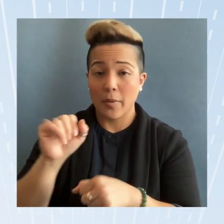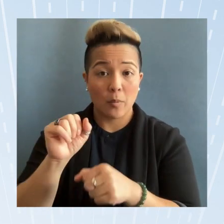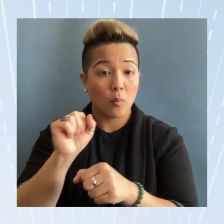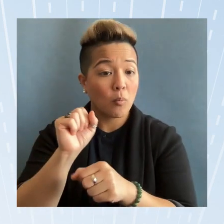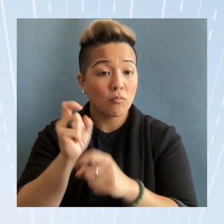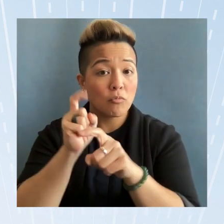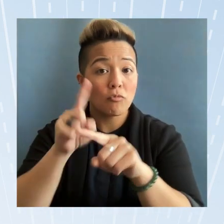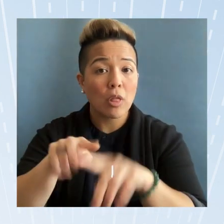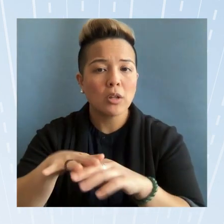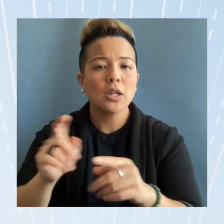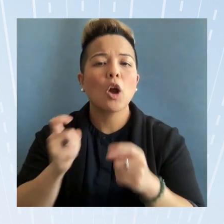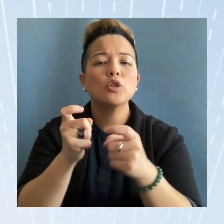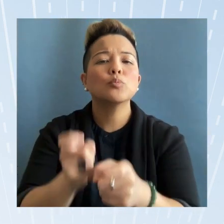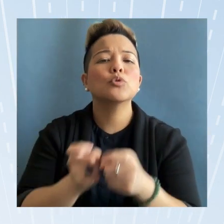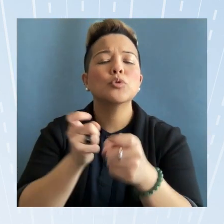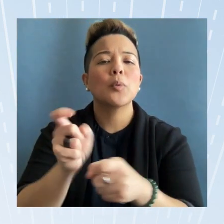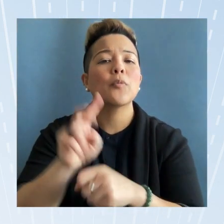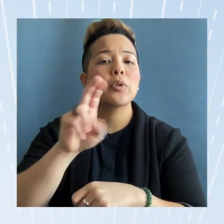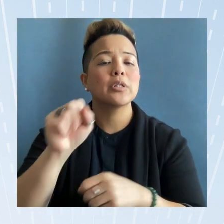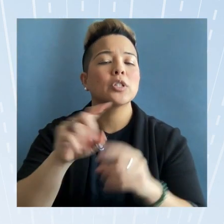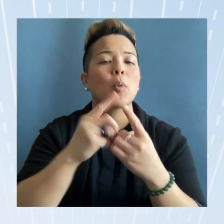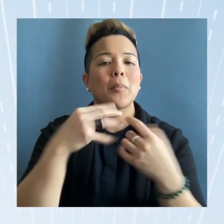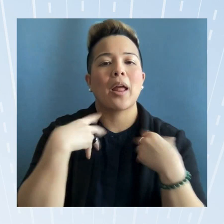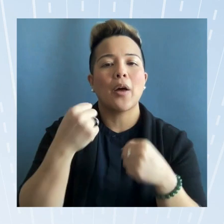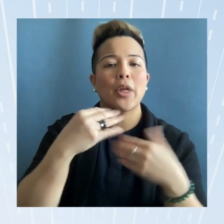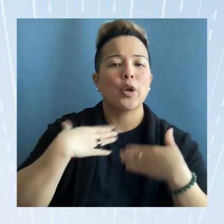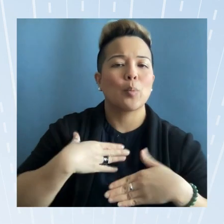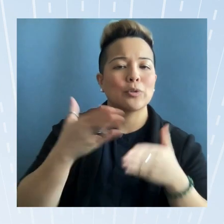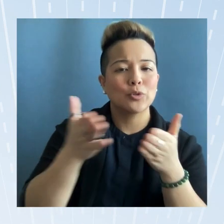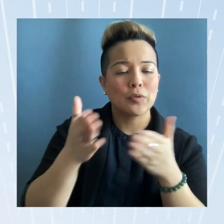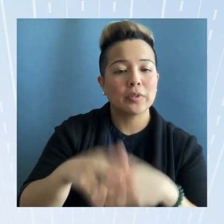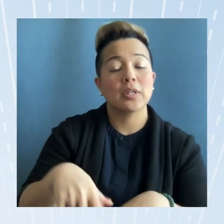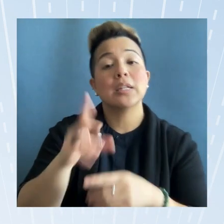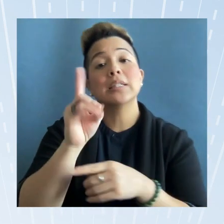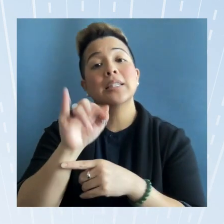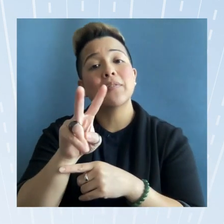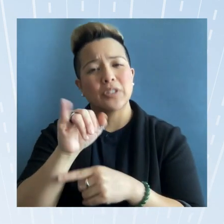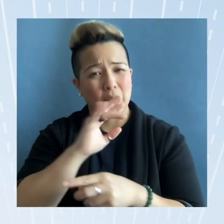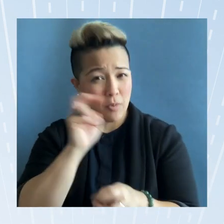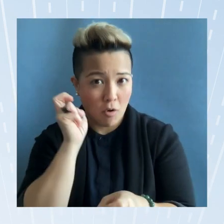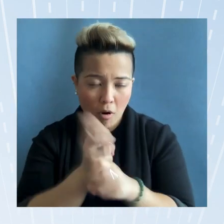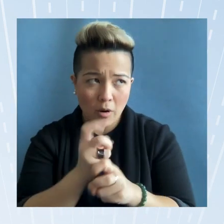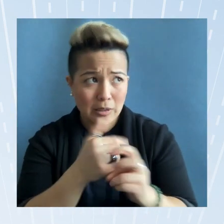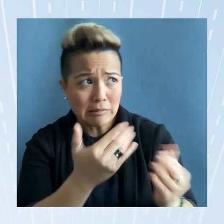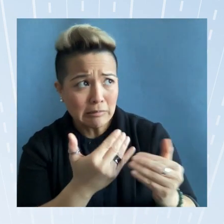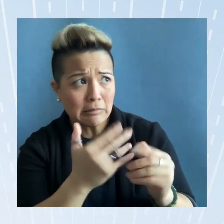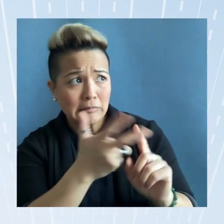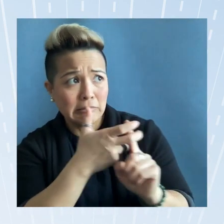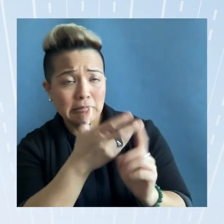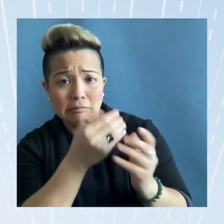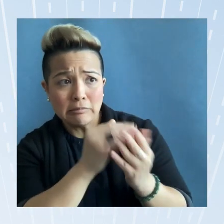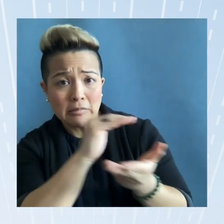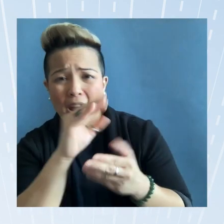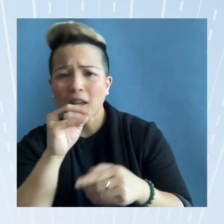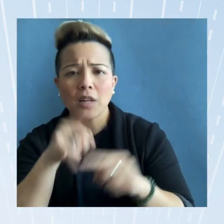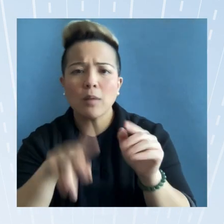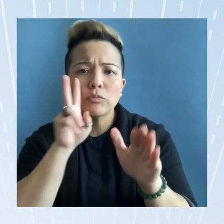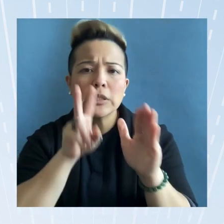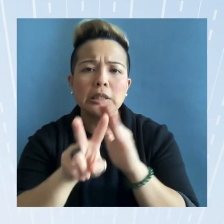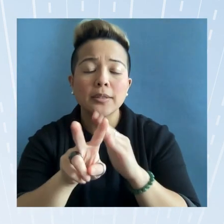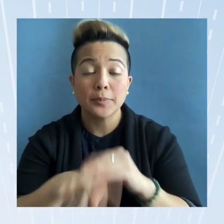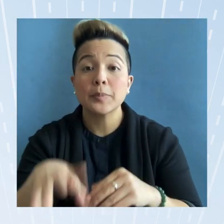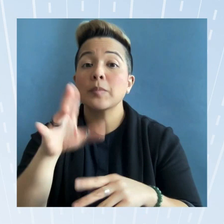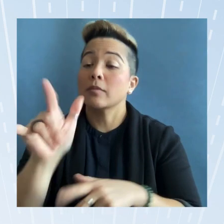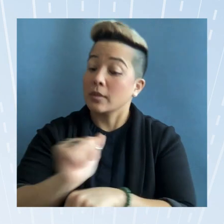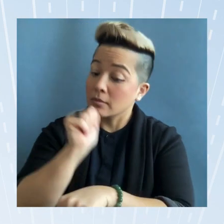from the u.s. department of health and human services divisions that can be difficult to secure and are unpredictable by establishing